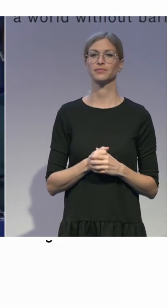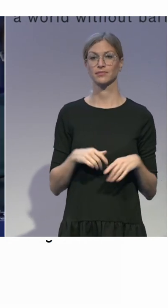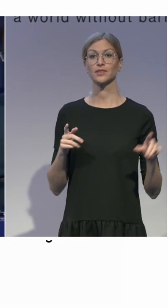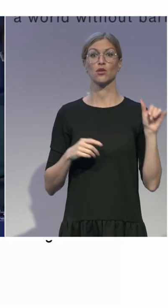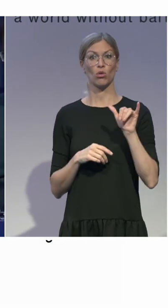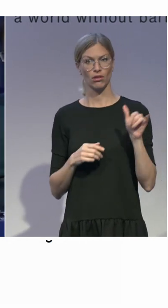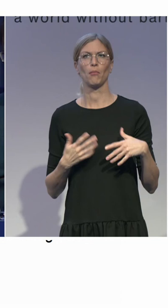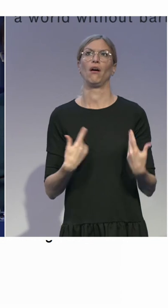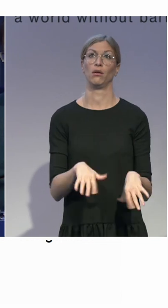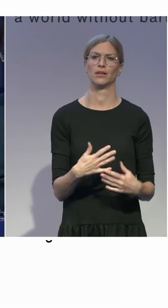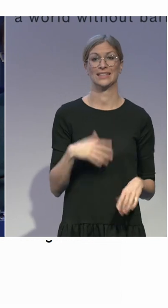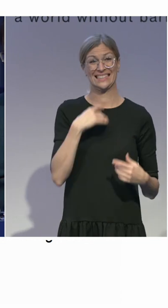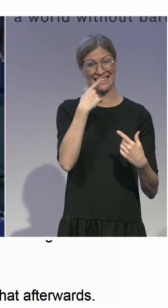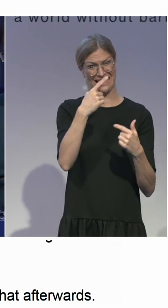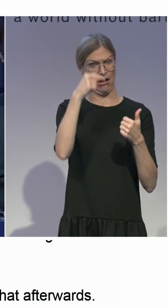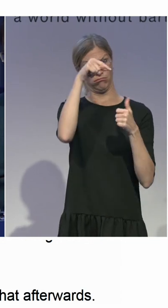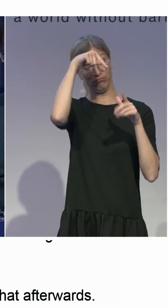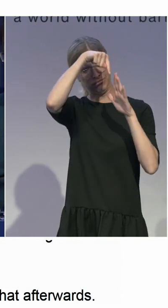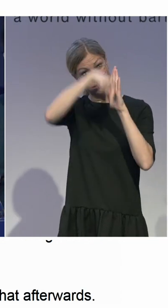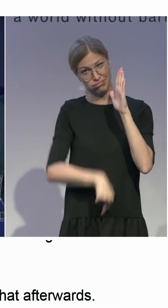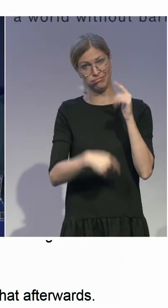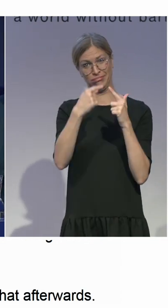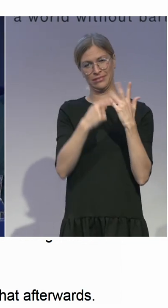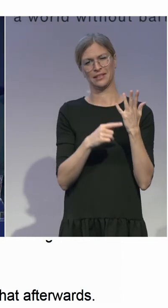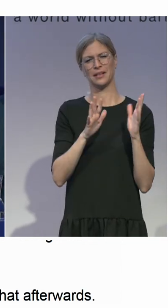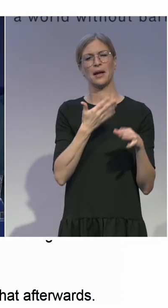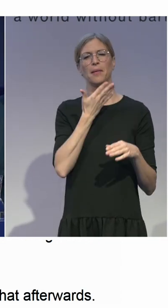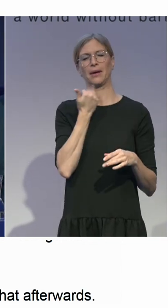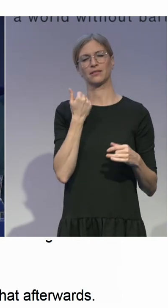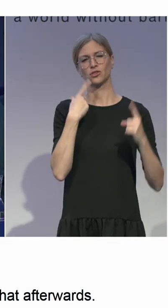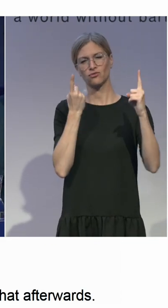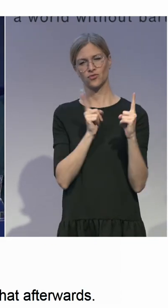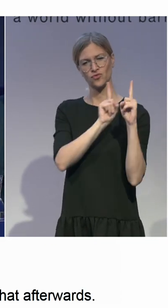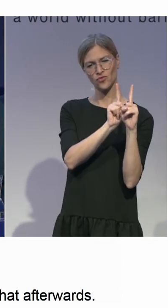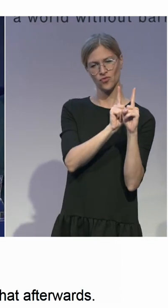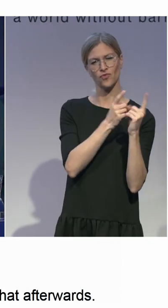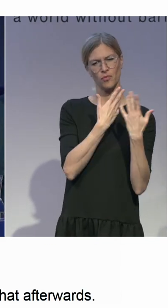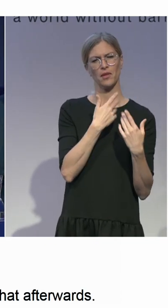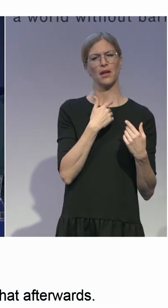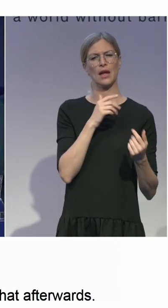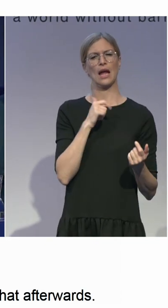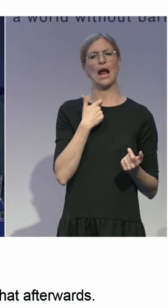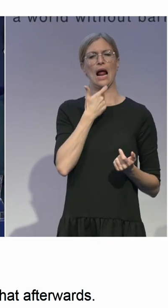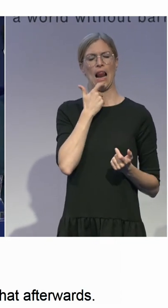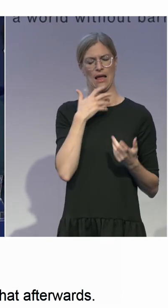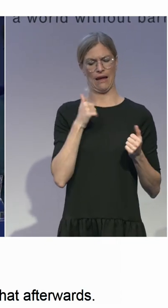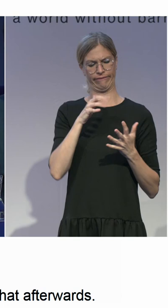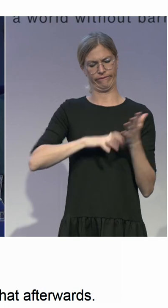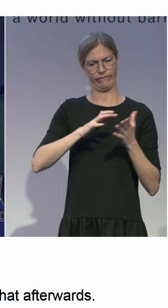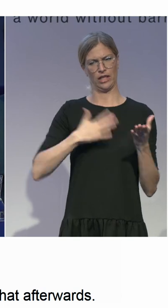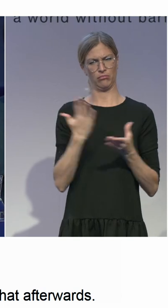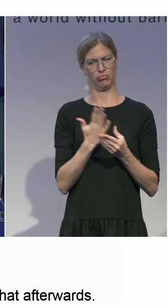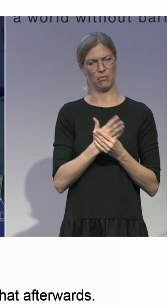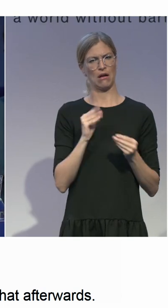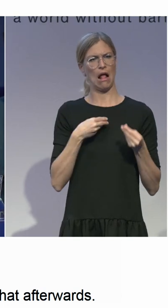lot of information. We've translated the parts of the law relevant to this to English. So there's a lot of documentation. But I'll answer quickly to your question.